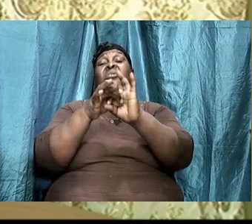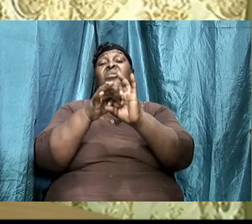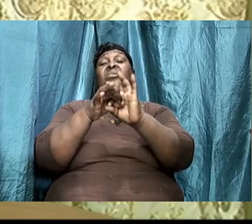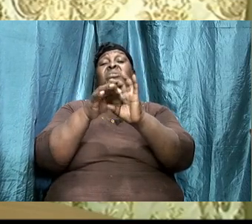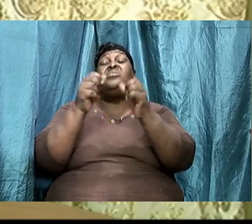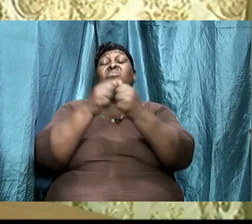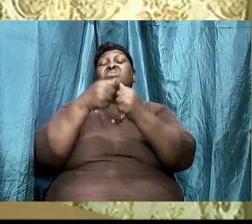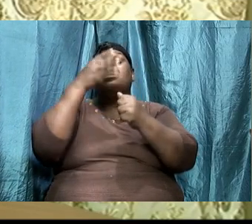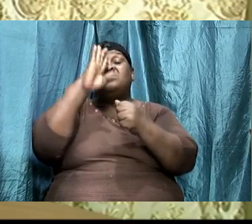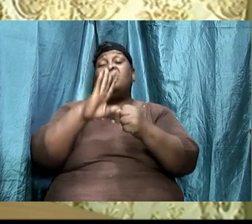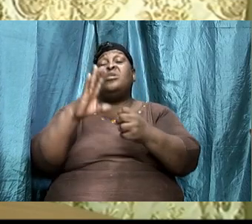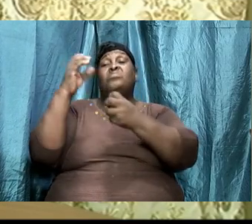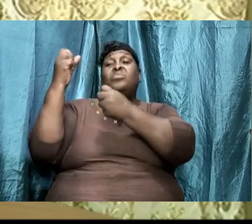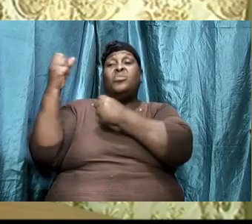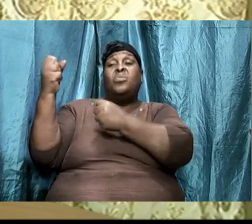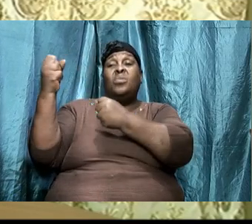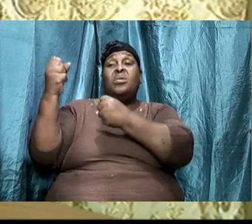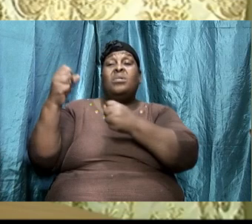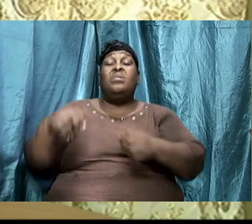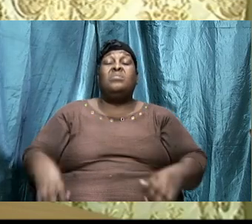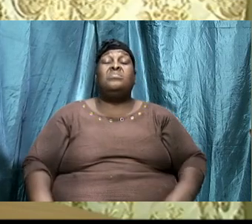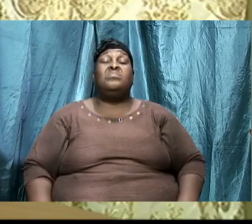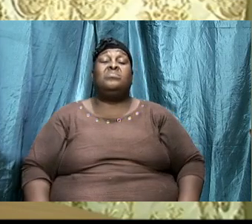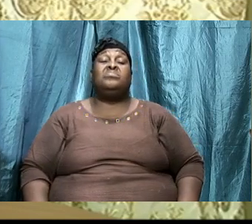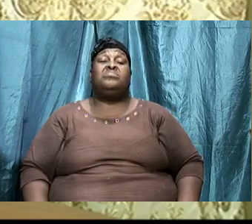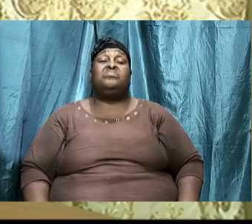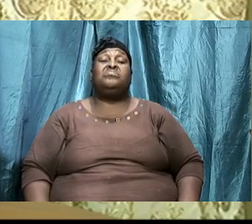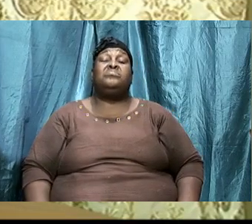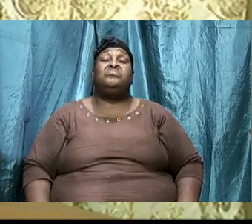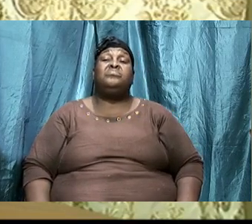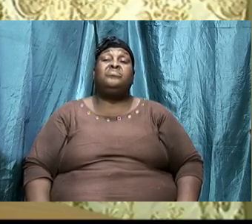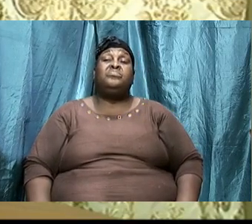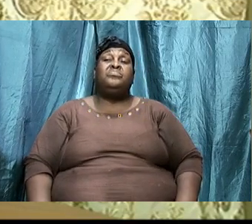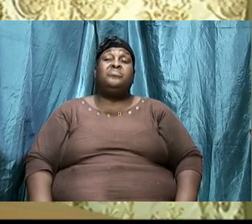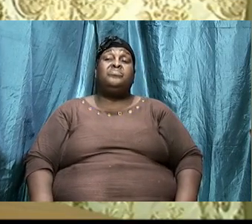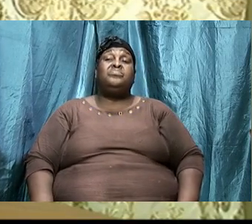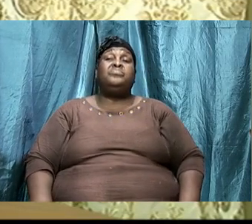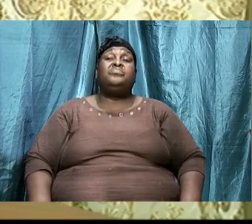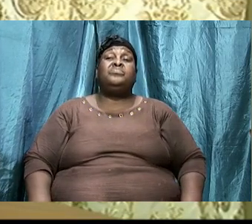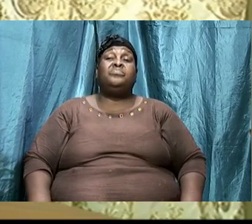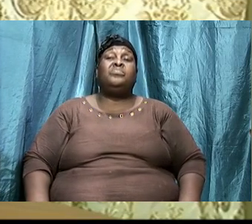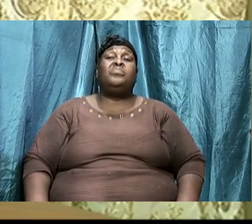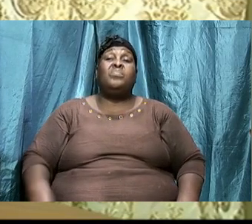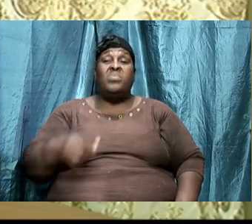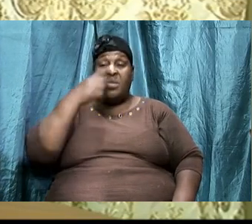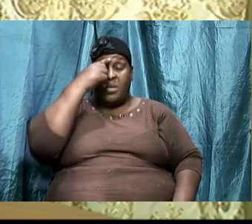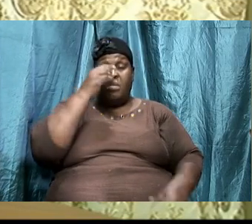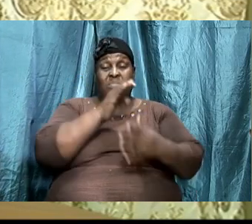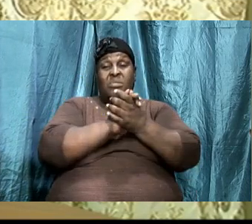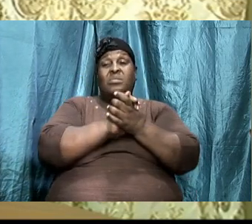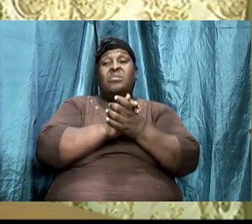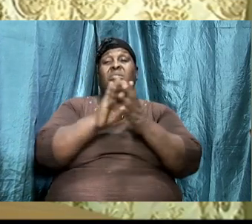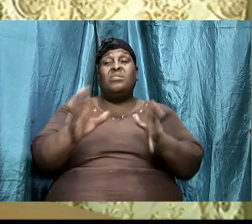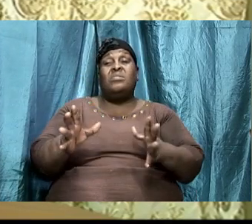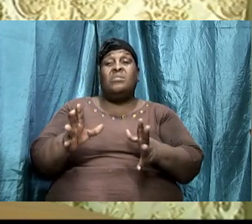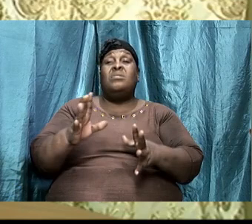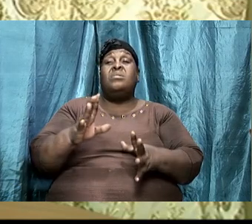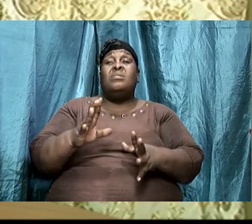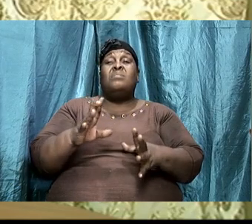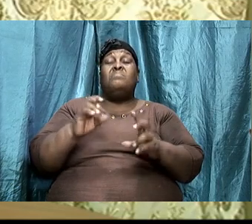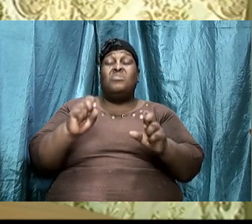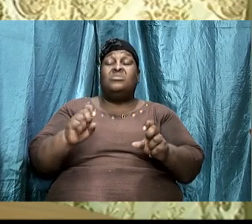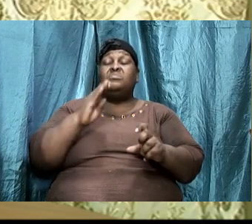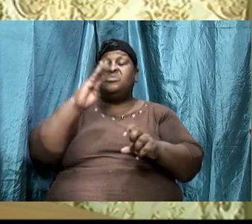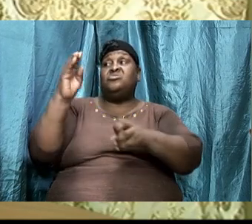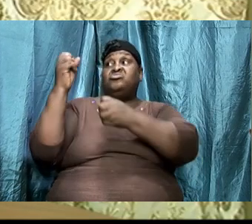strong and this is a scripture that we read and it is what we are looking at now. Believers are to be strong in the